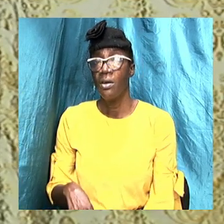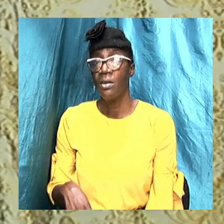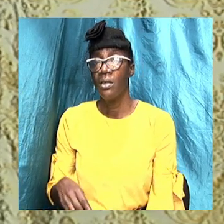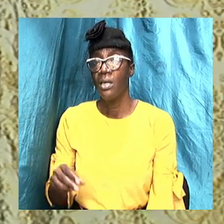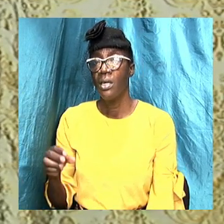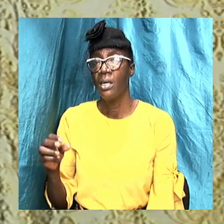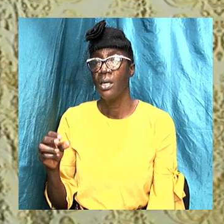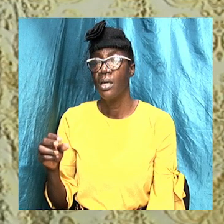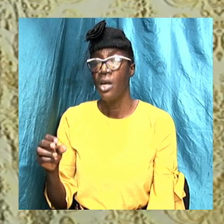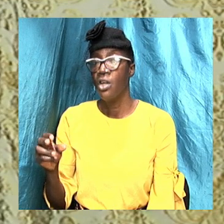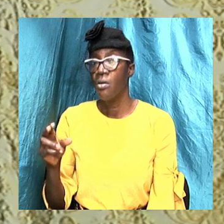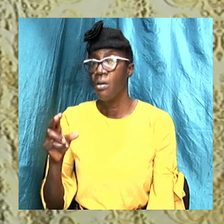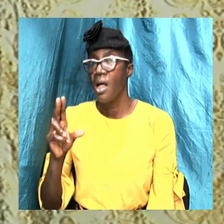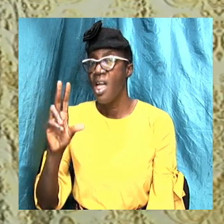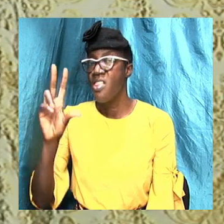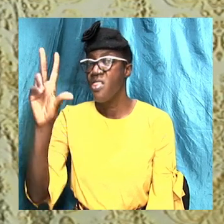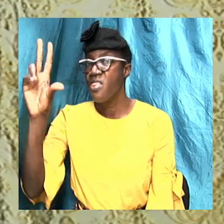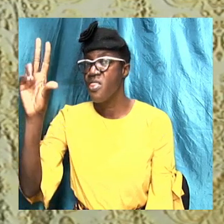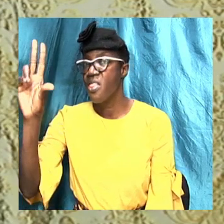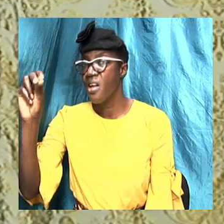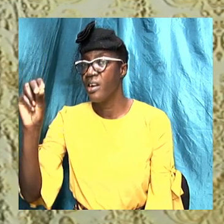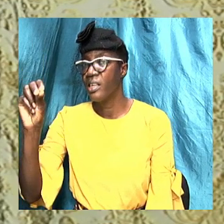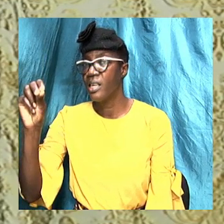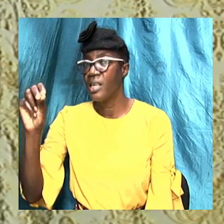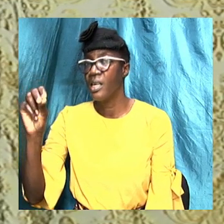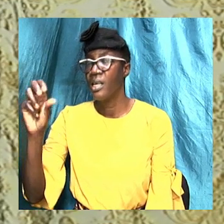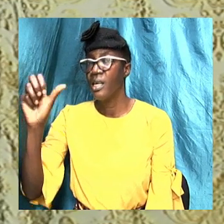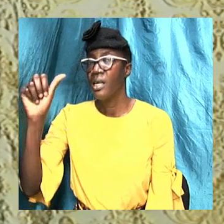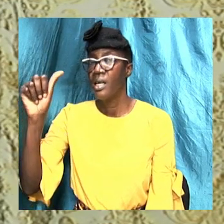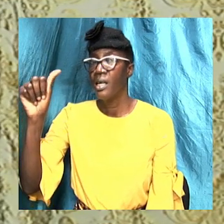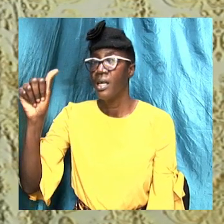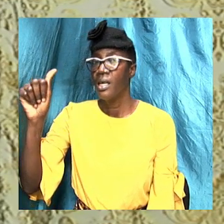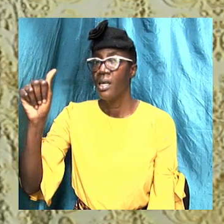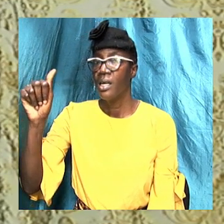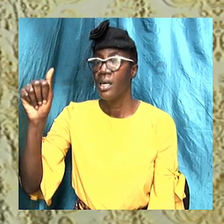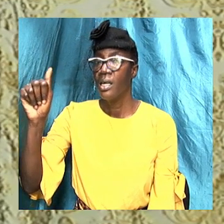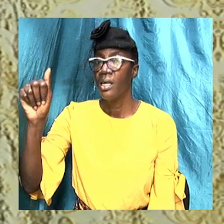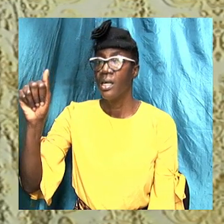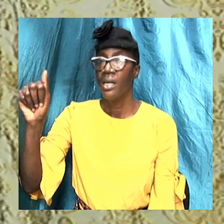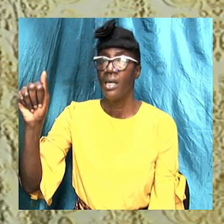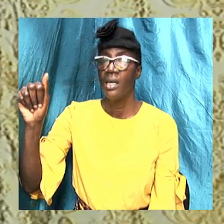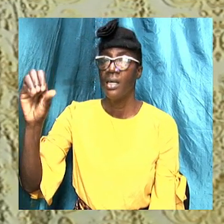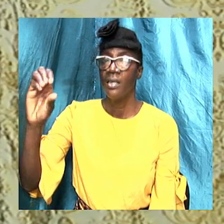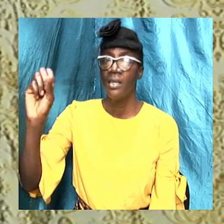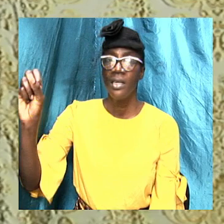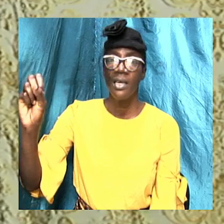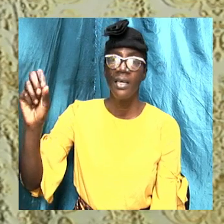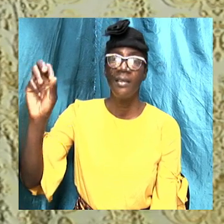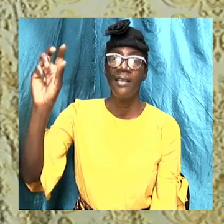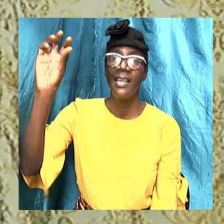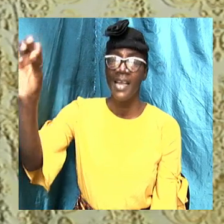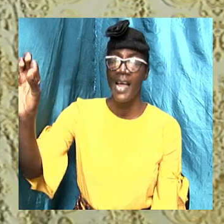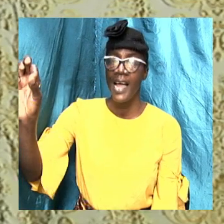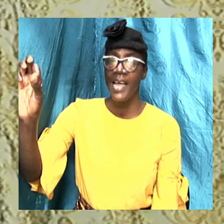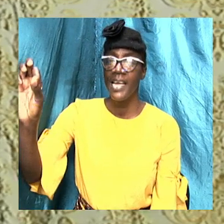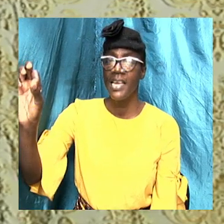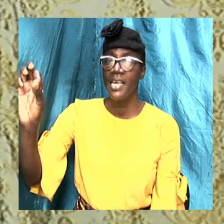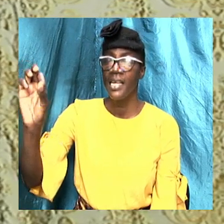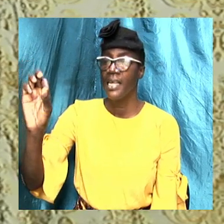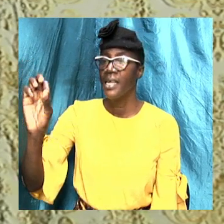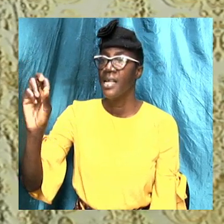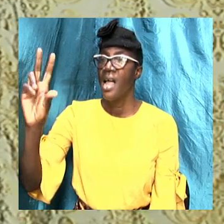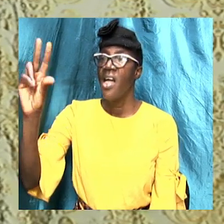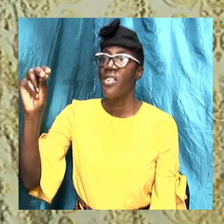Acts 9 Acts 10 34 Acts